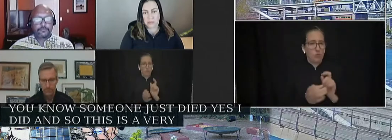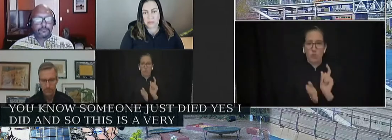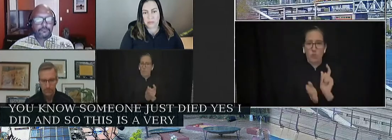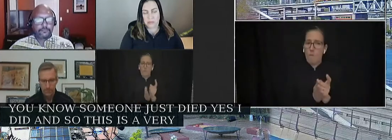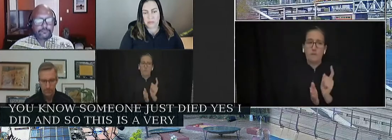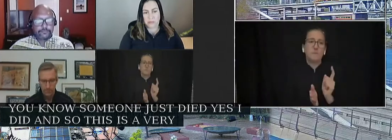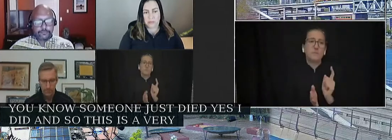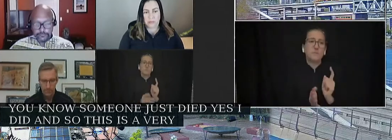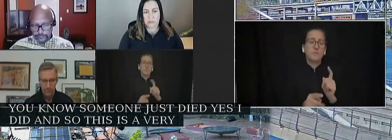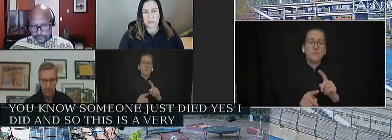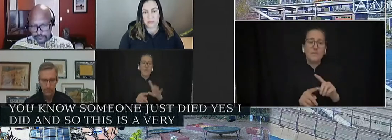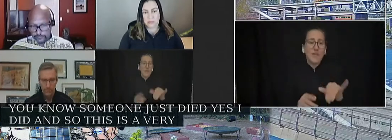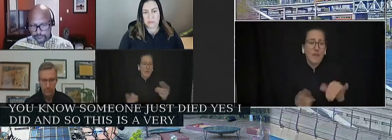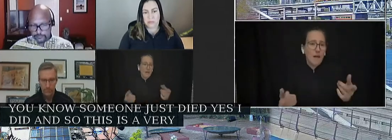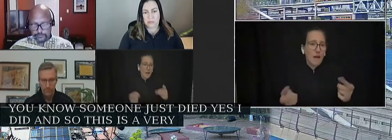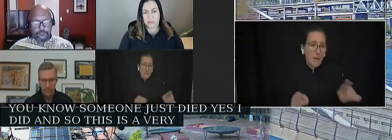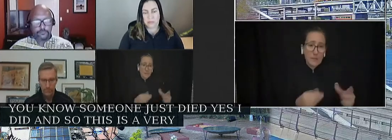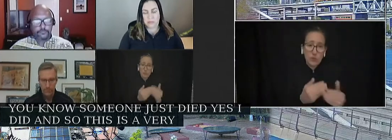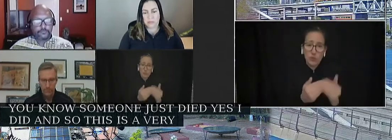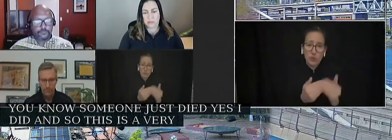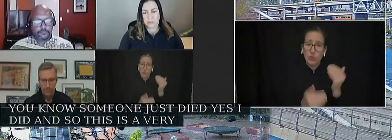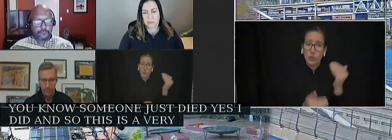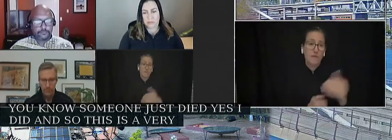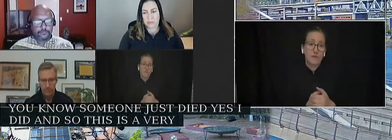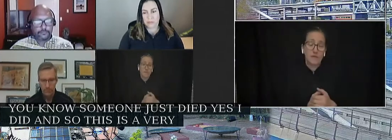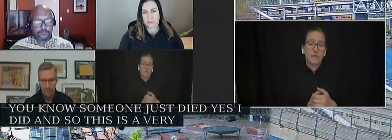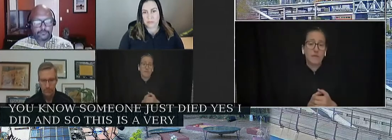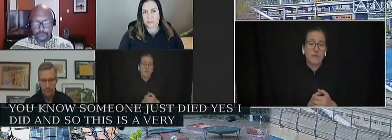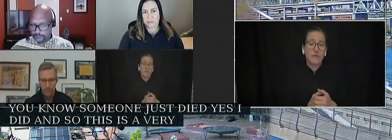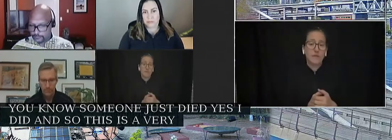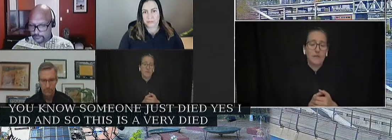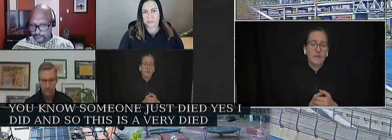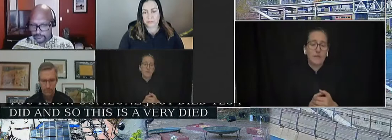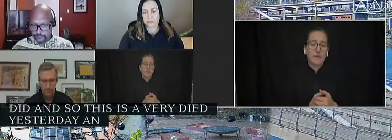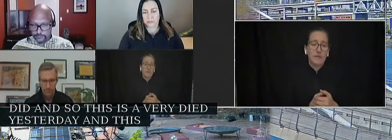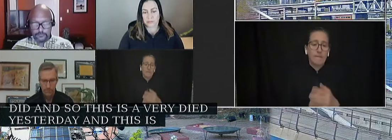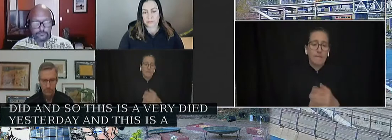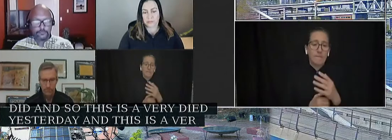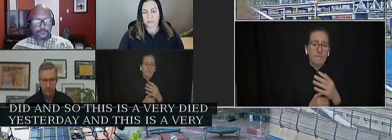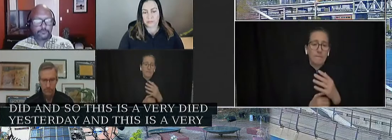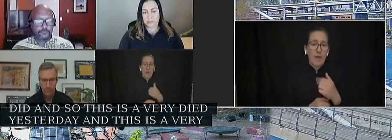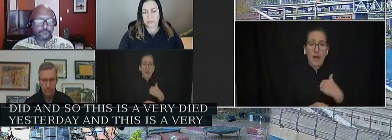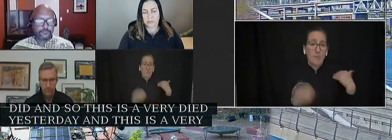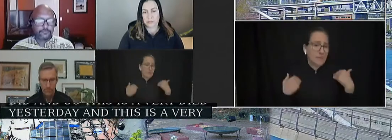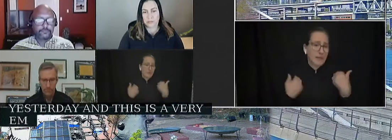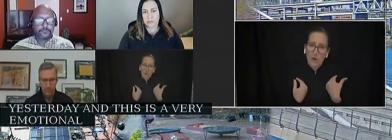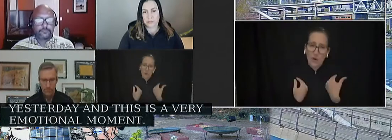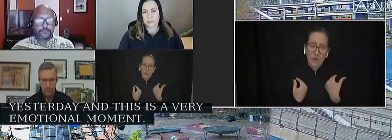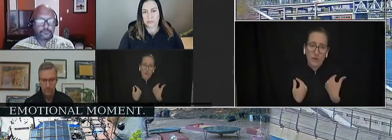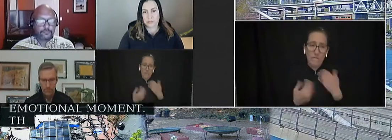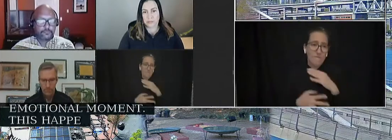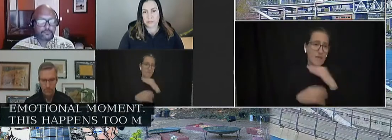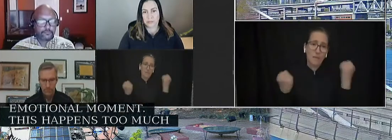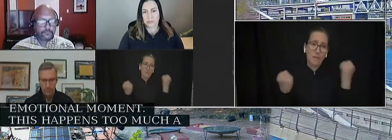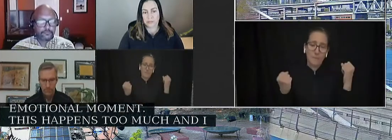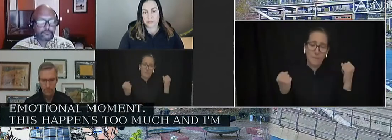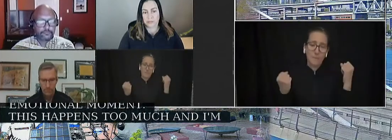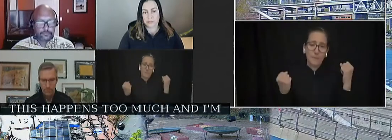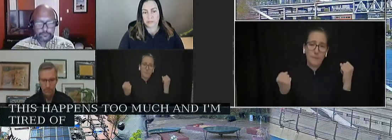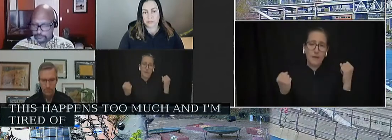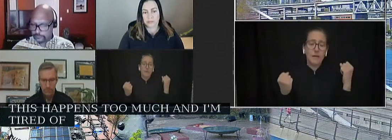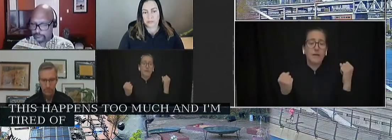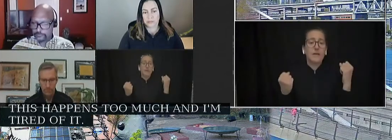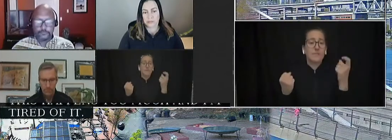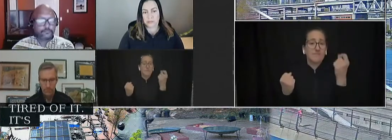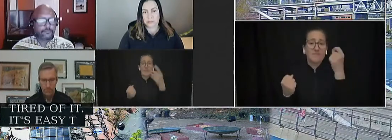But this happens way too much and I'm tired of it. You know, it's easy to roll your